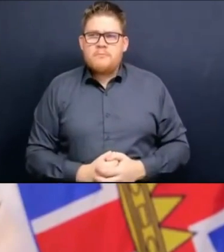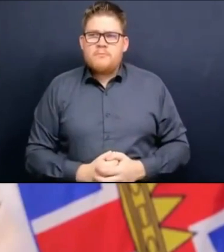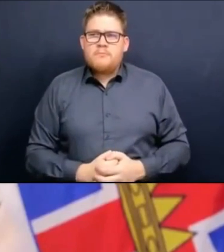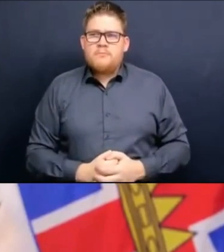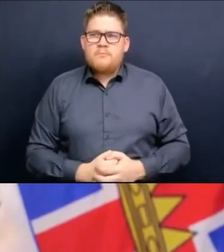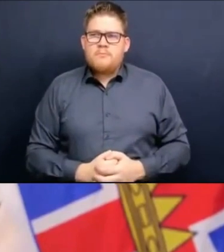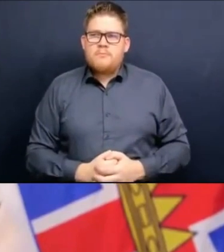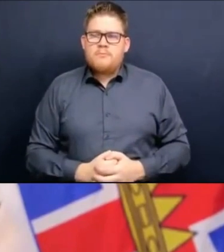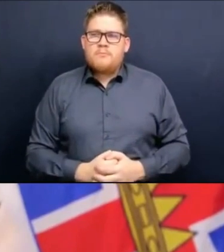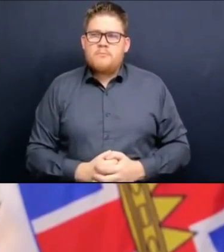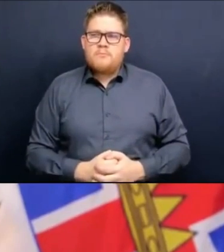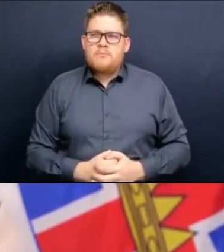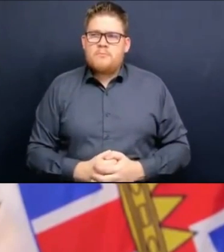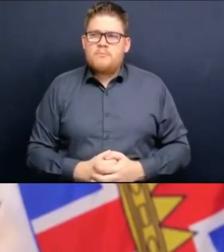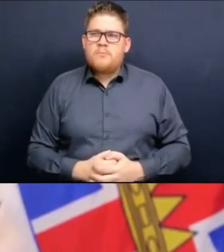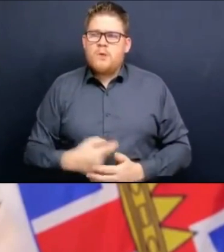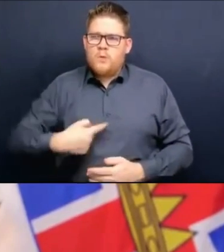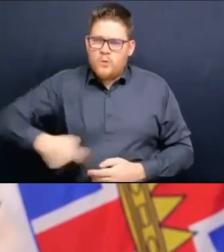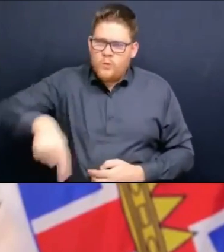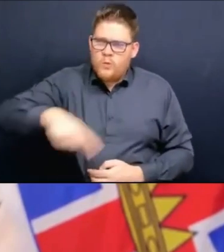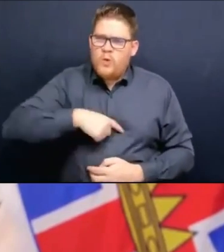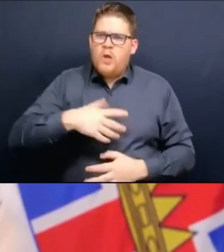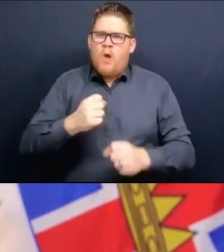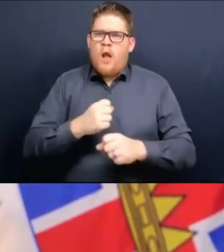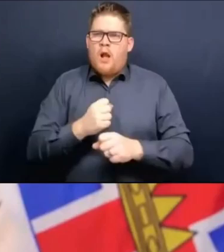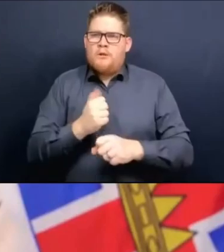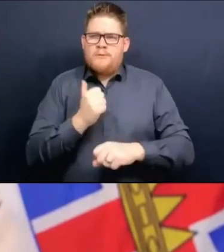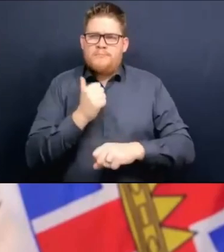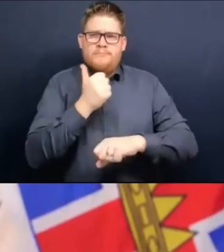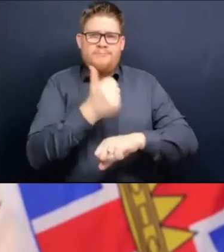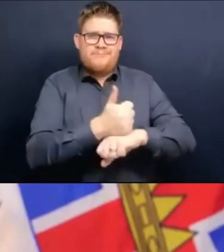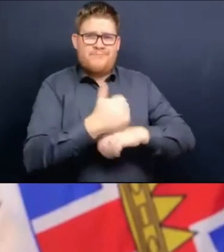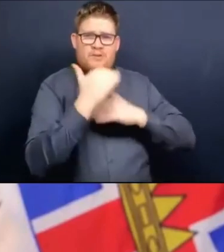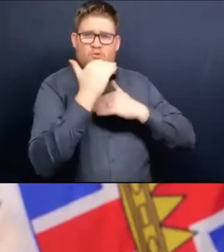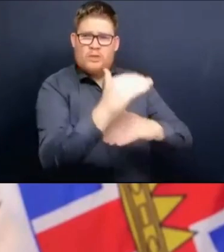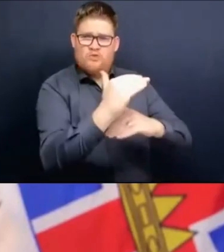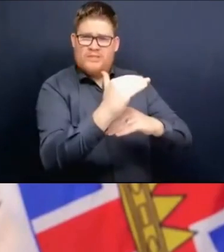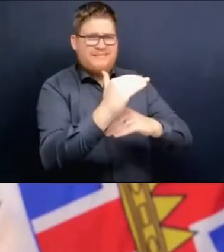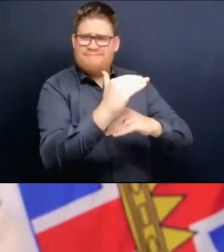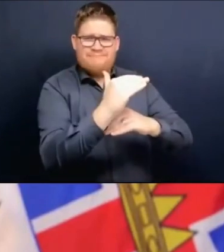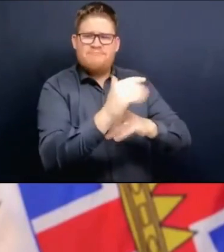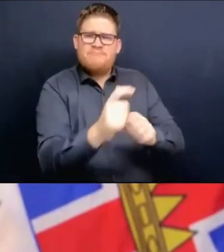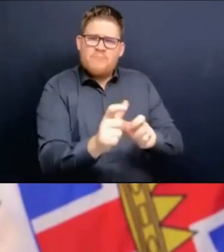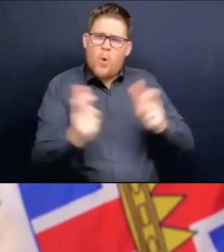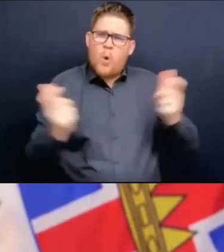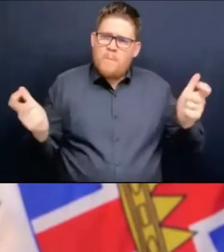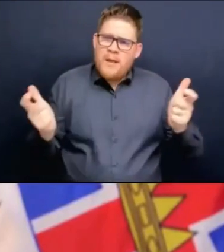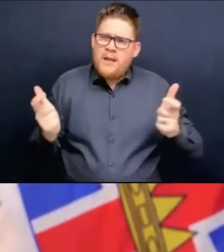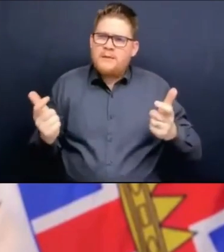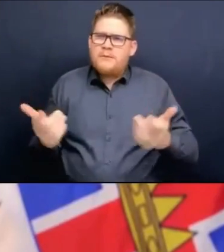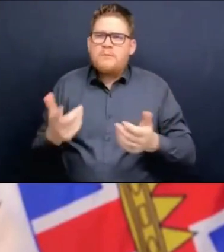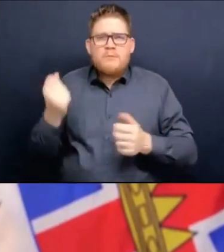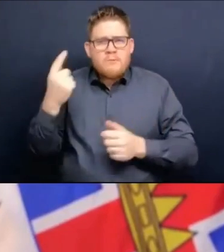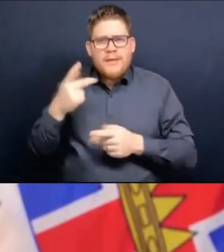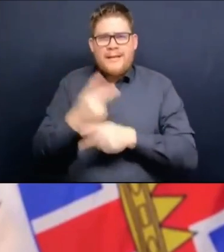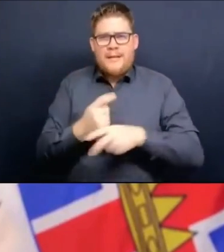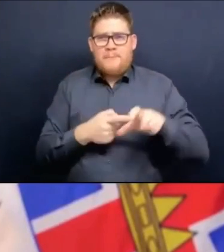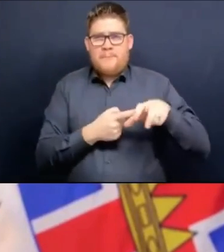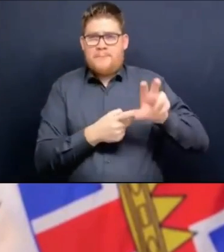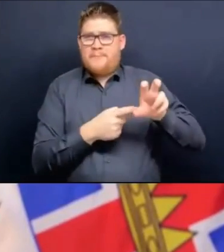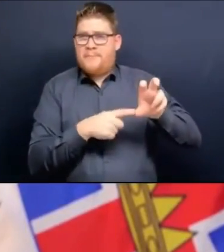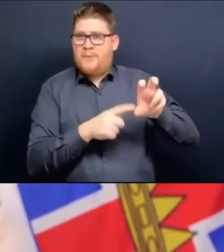capacity limits and still have mitigation of risk in those settings. So we've used it somewhat differently. Having said that,